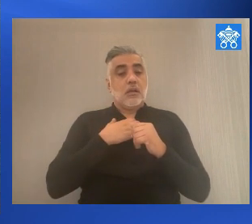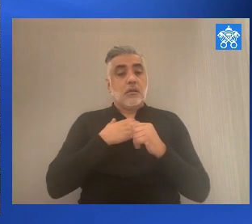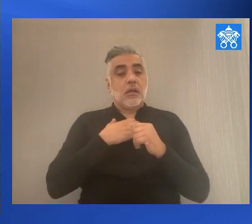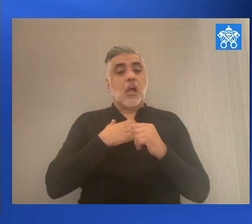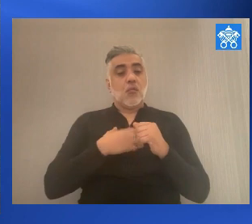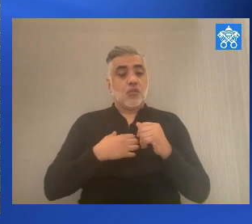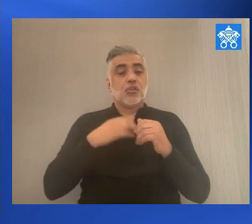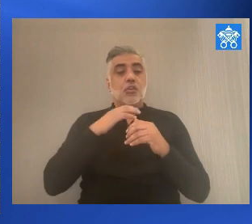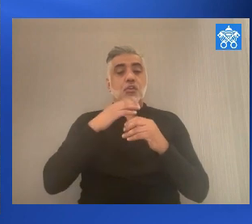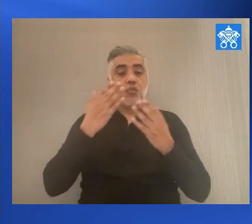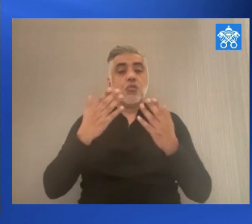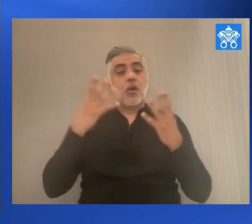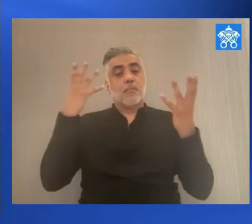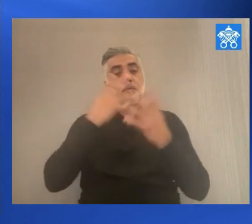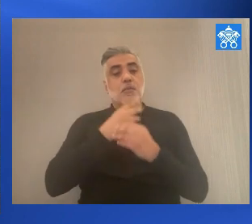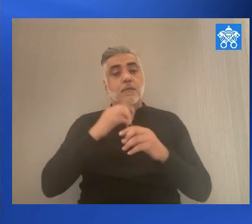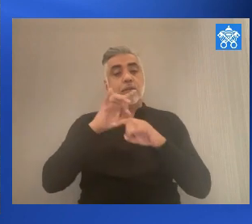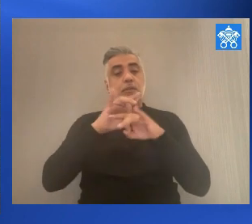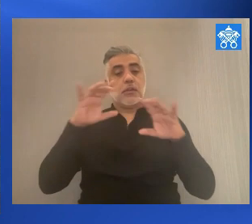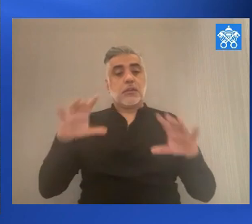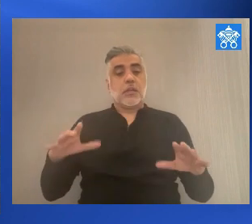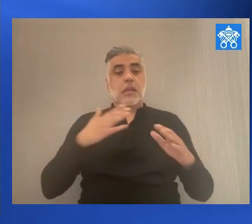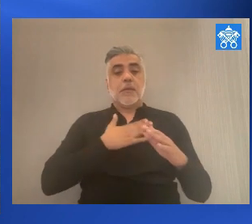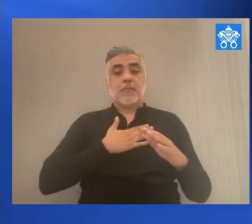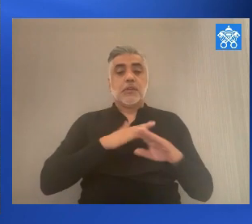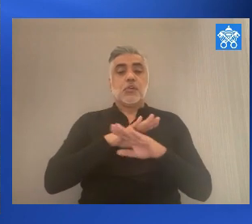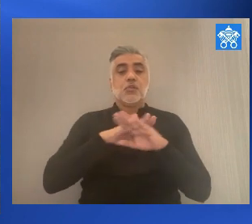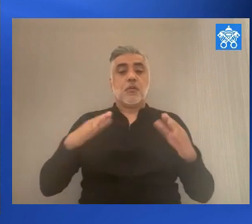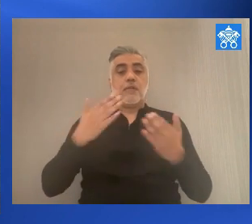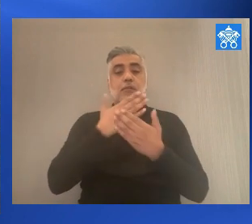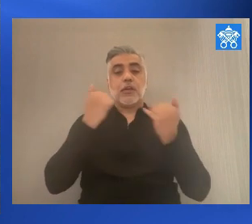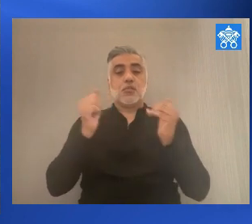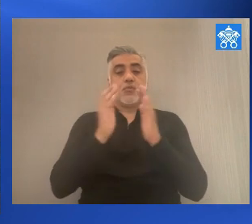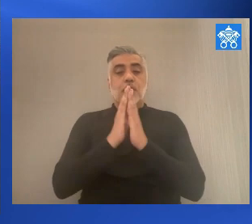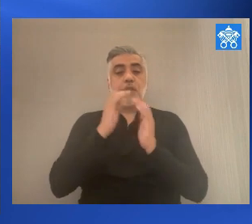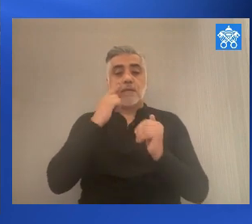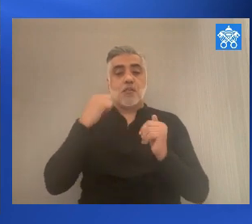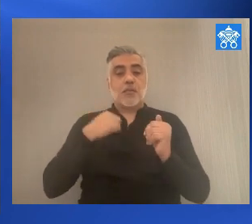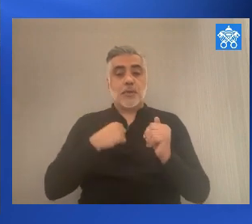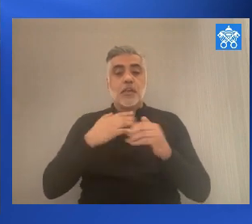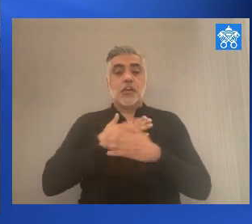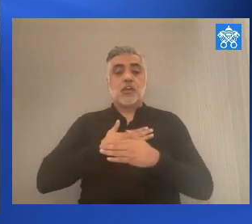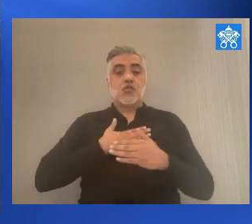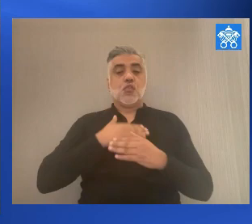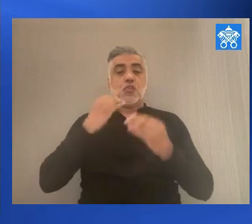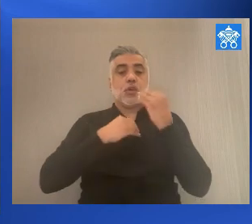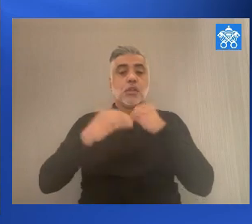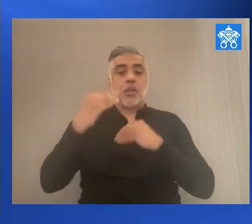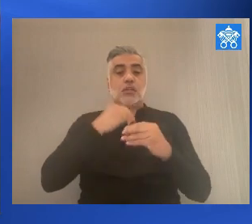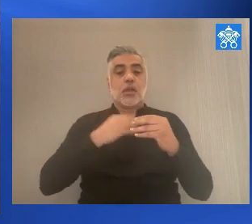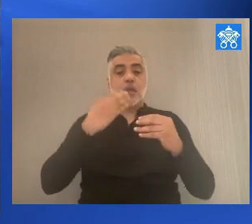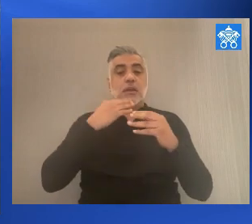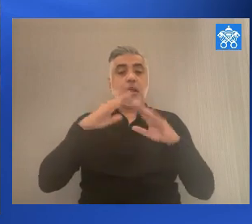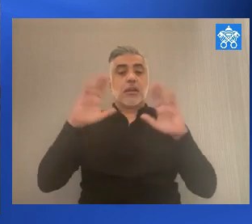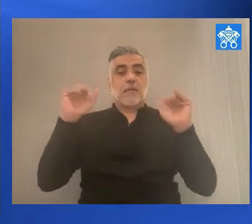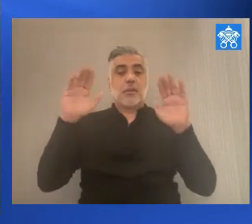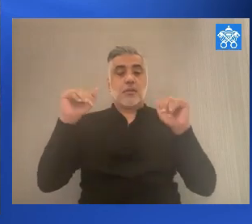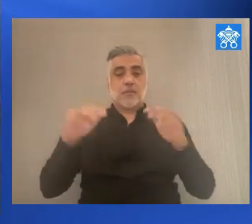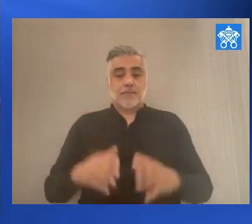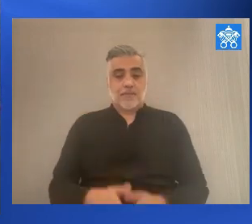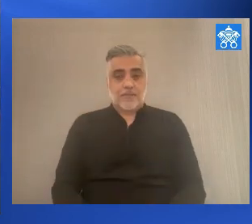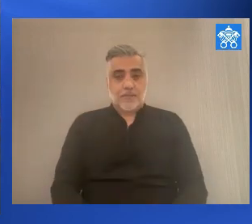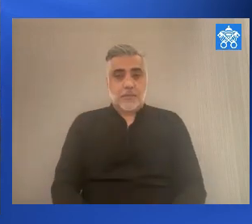I wish you a lovely Sunday and please do not forget to pray for me. Enjoy your lunch and arrivederci.